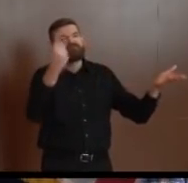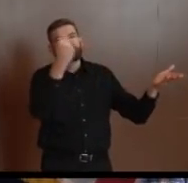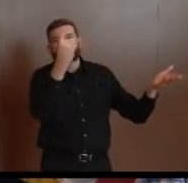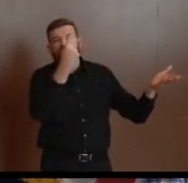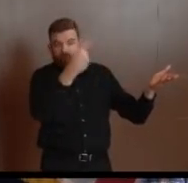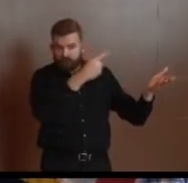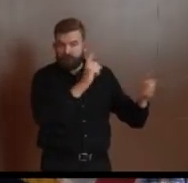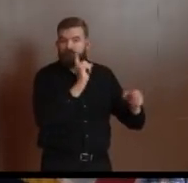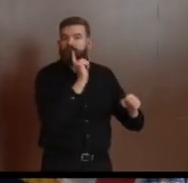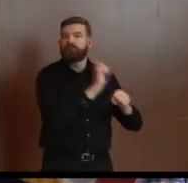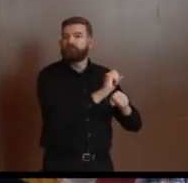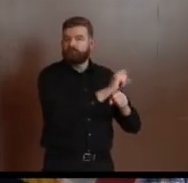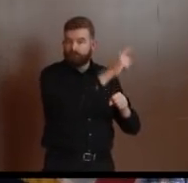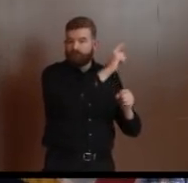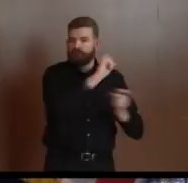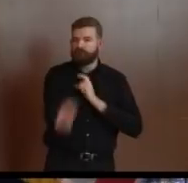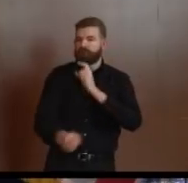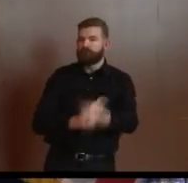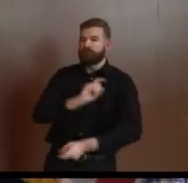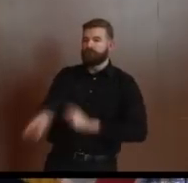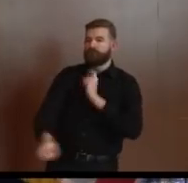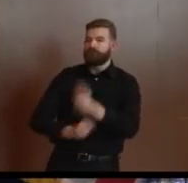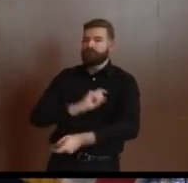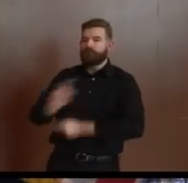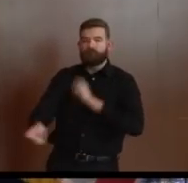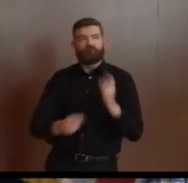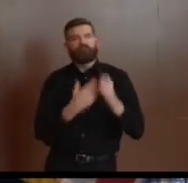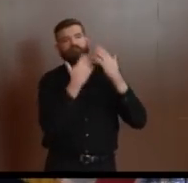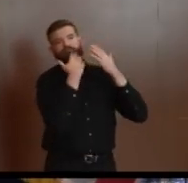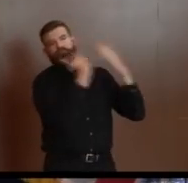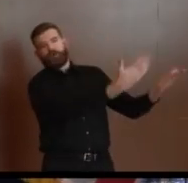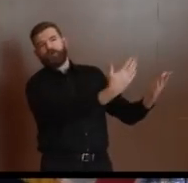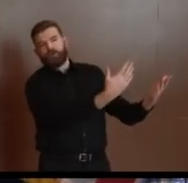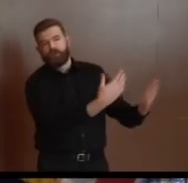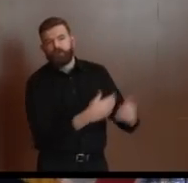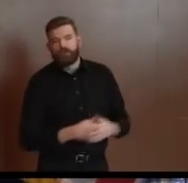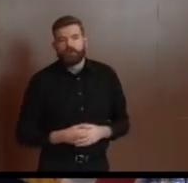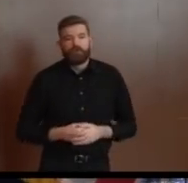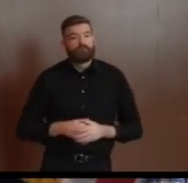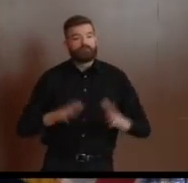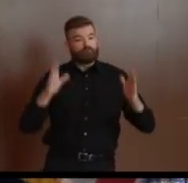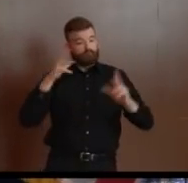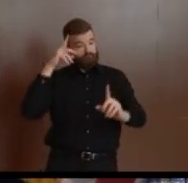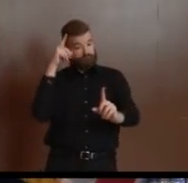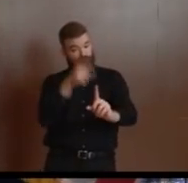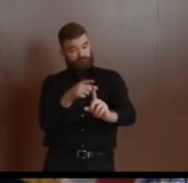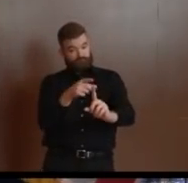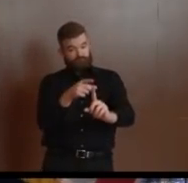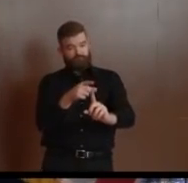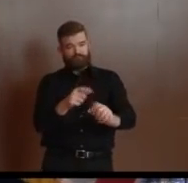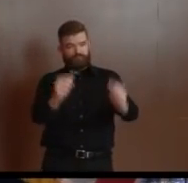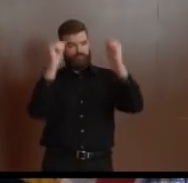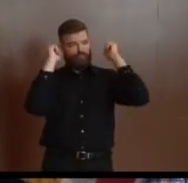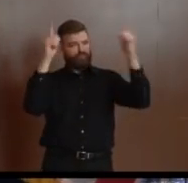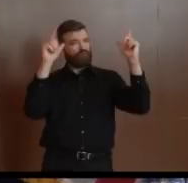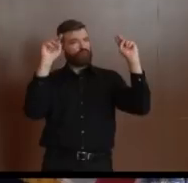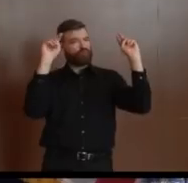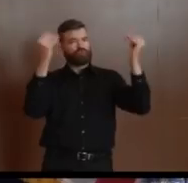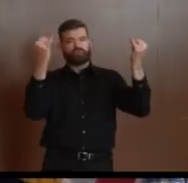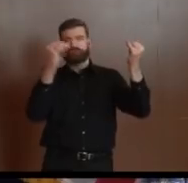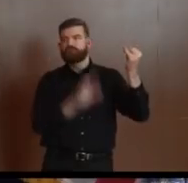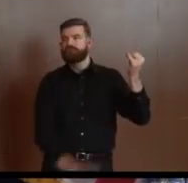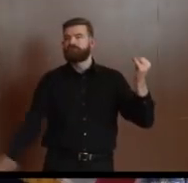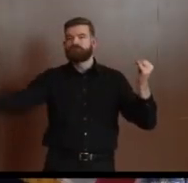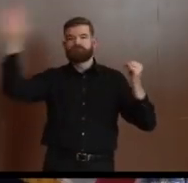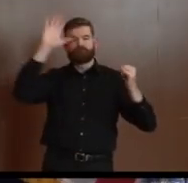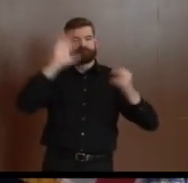Again, it's all about our entire New Jersey families. Also, while we know that many New Jersey residents are